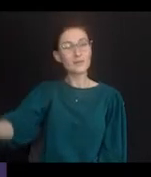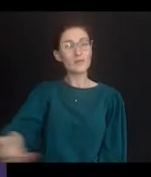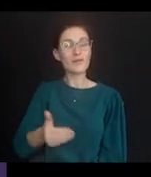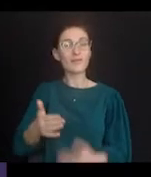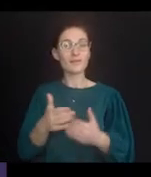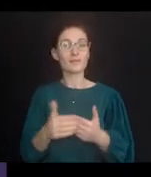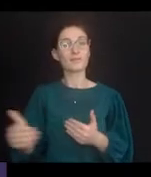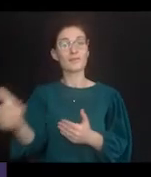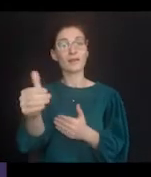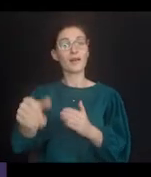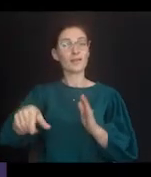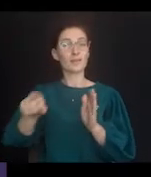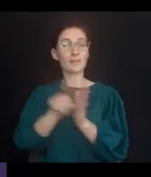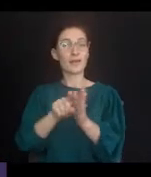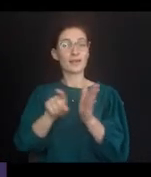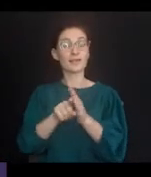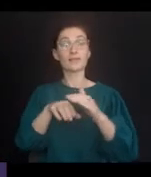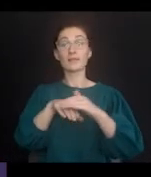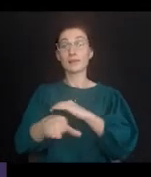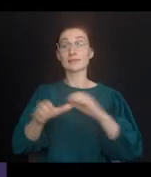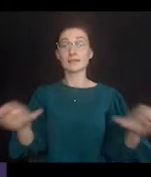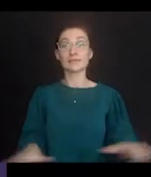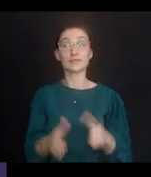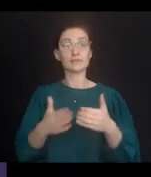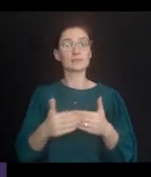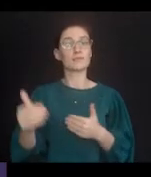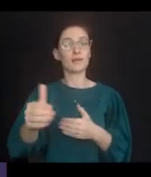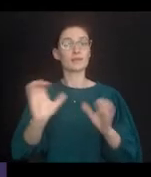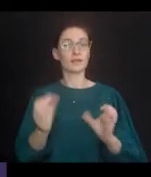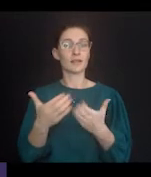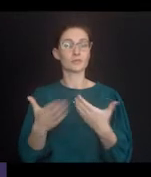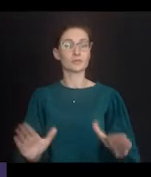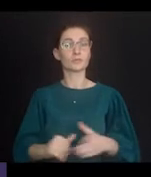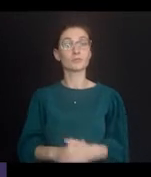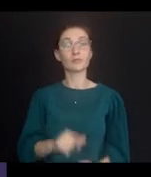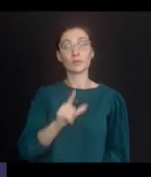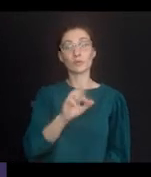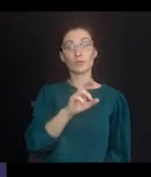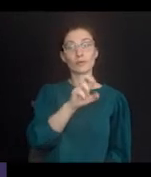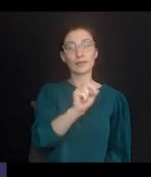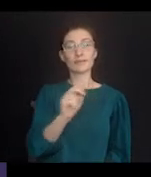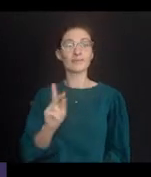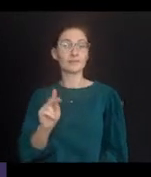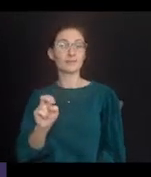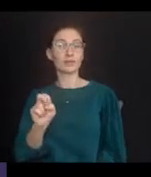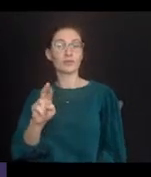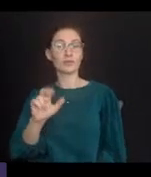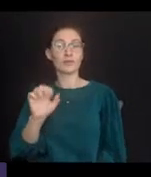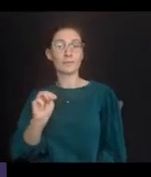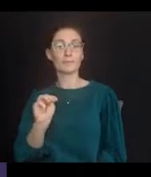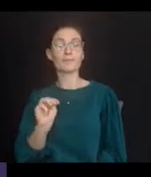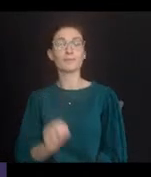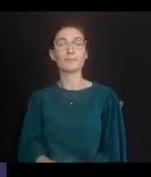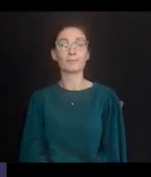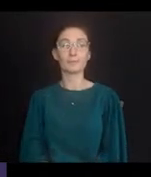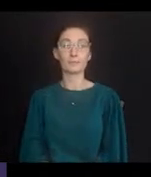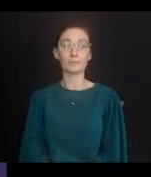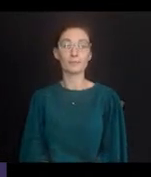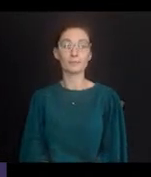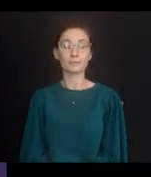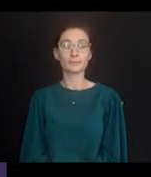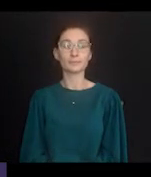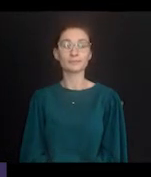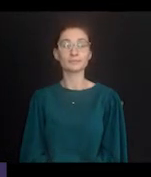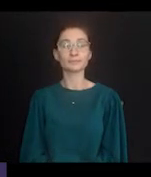Hello and welcome to Beyond the Bell, Access to Activities Beyond the Classroom by Lauren Eversol and Karam Kassian Wonka.